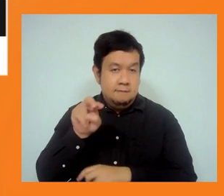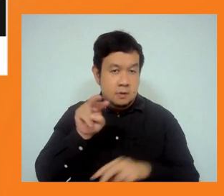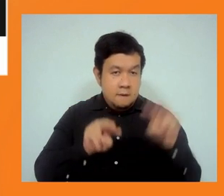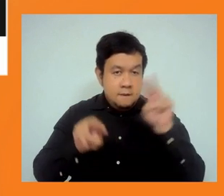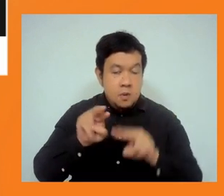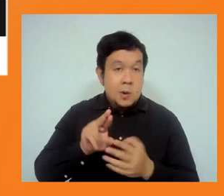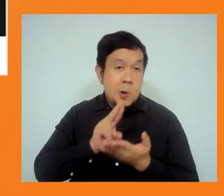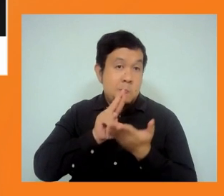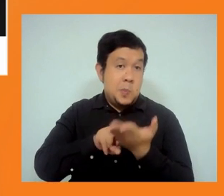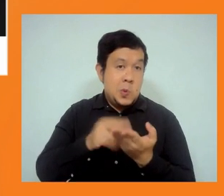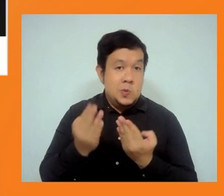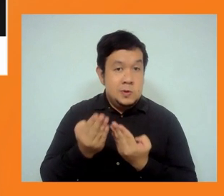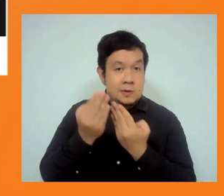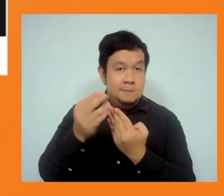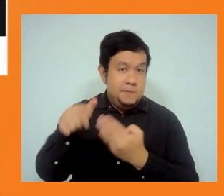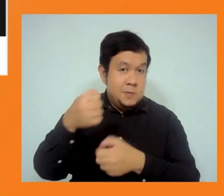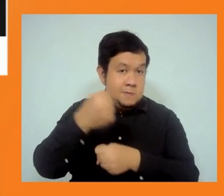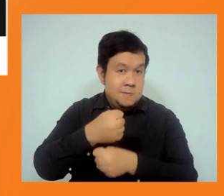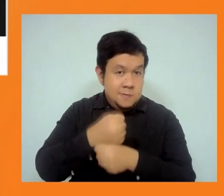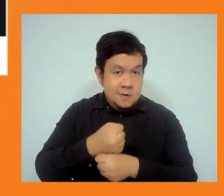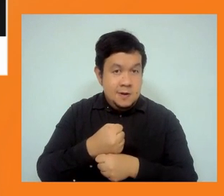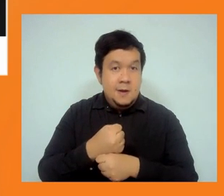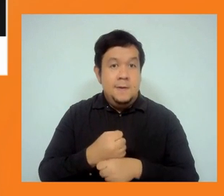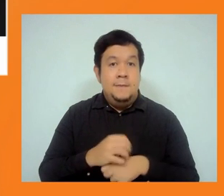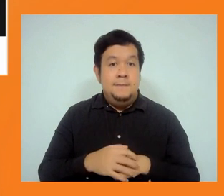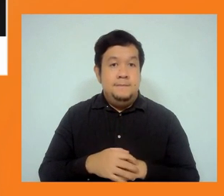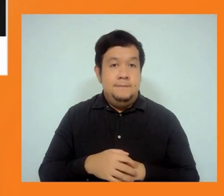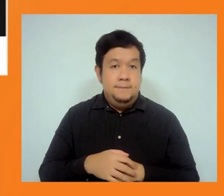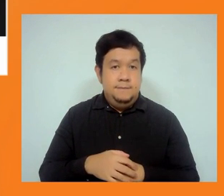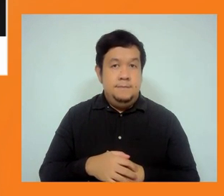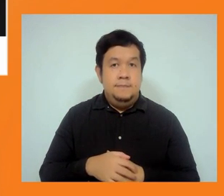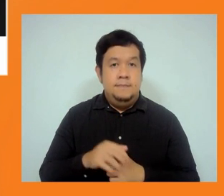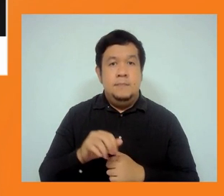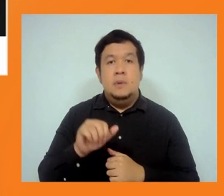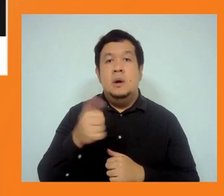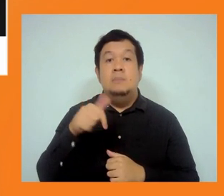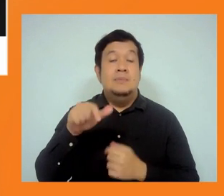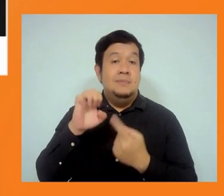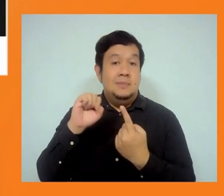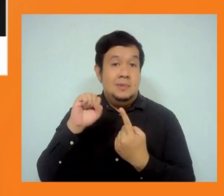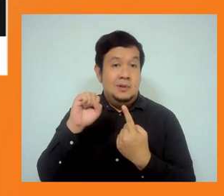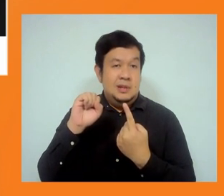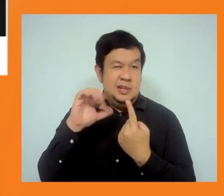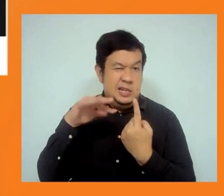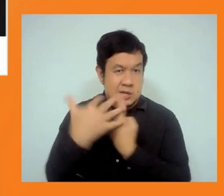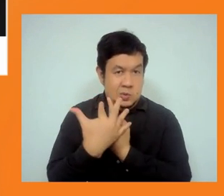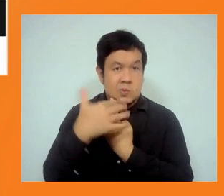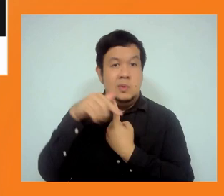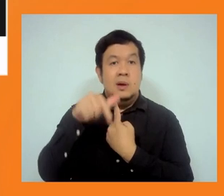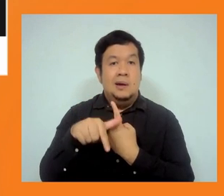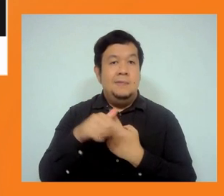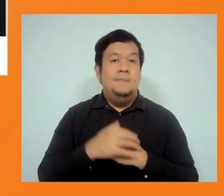conditions. They served on this labor and working conditions. Next slide.